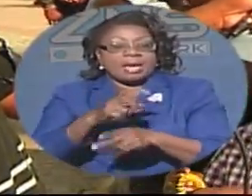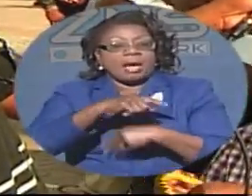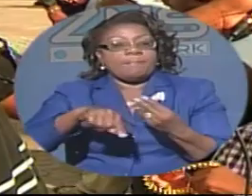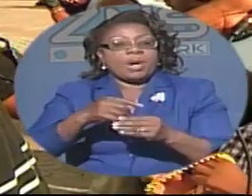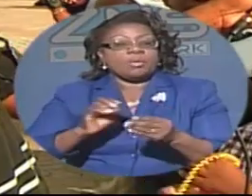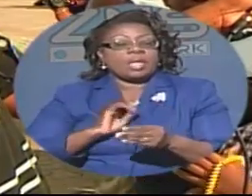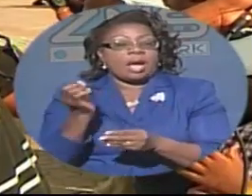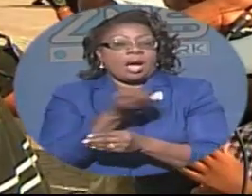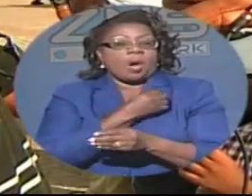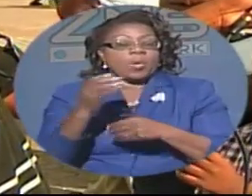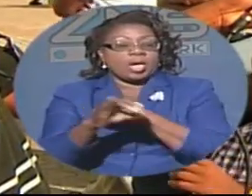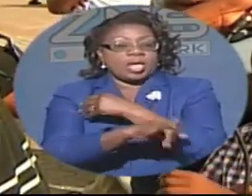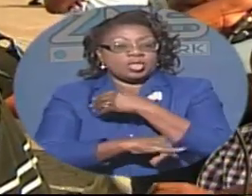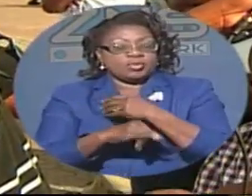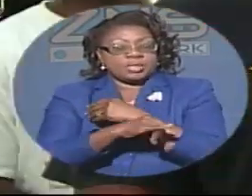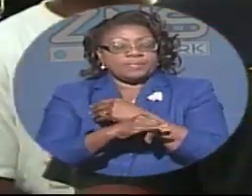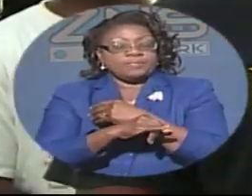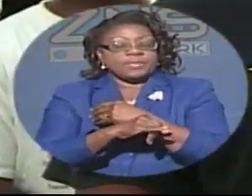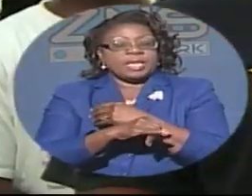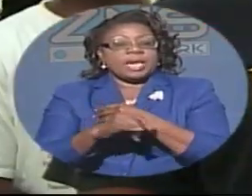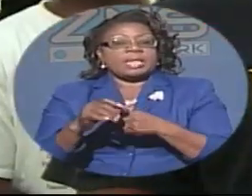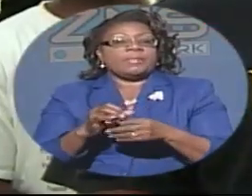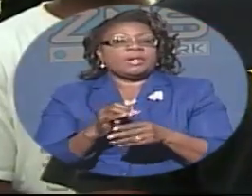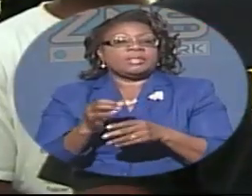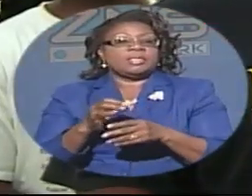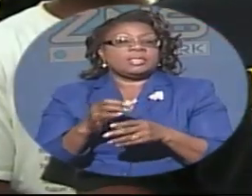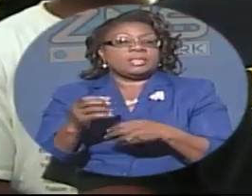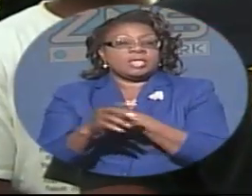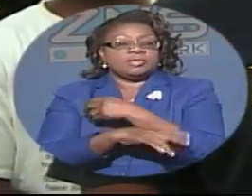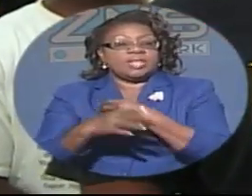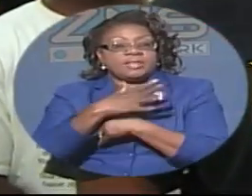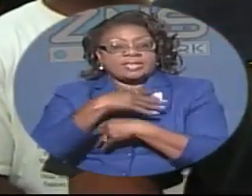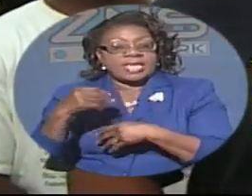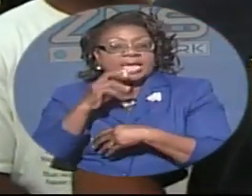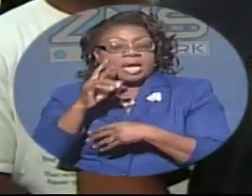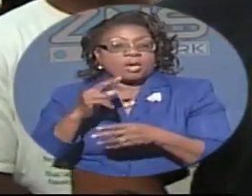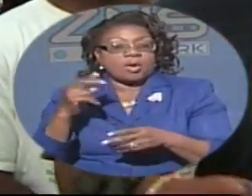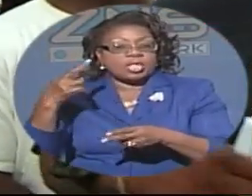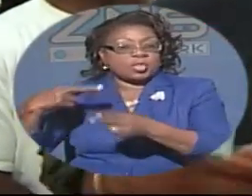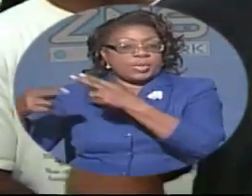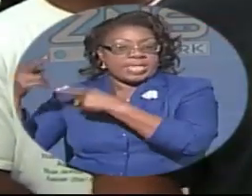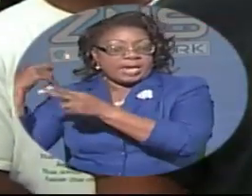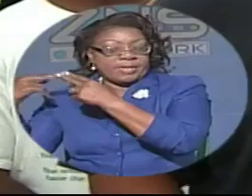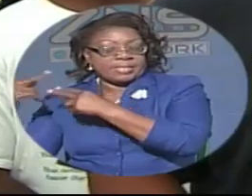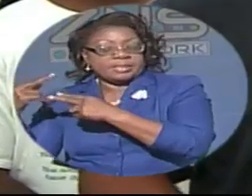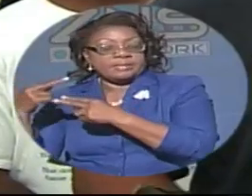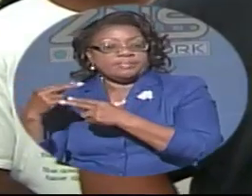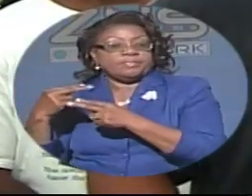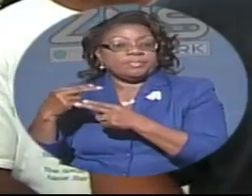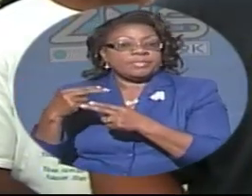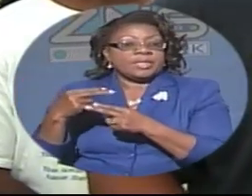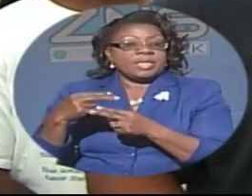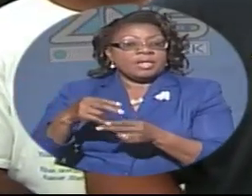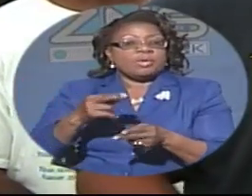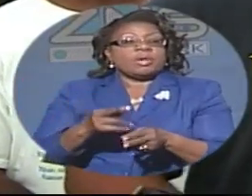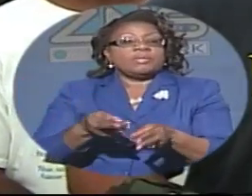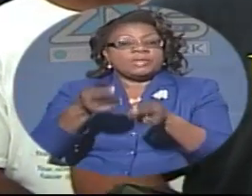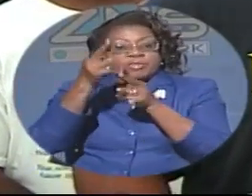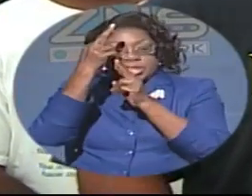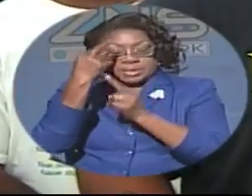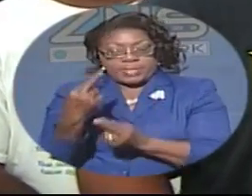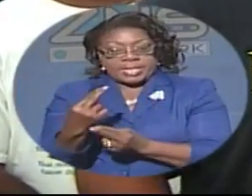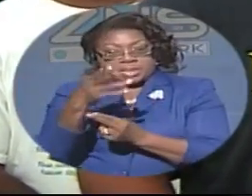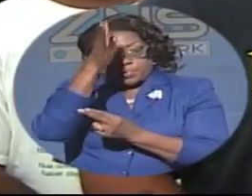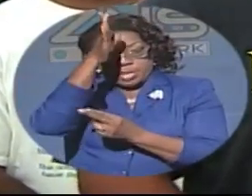about the future that they are going to inherit oh he's a young boy masons used to be the men of the country respectable men you know